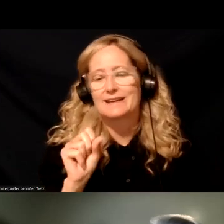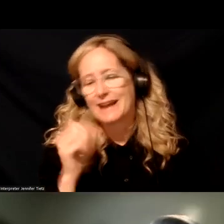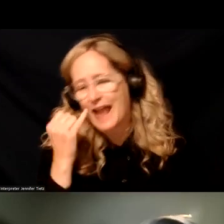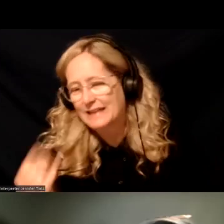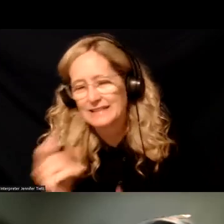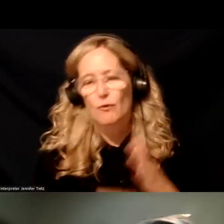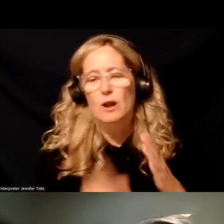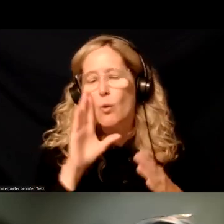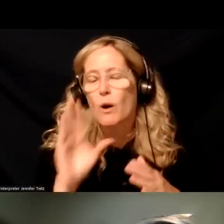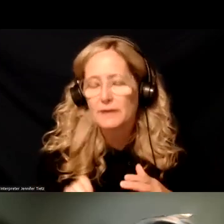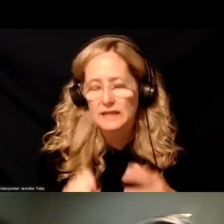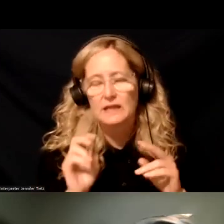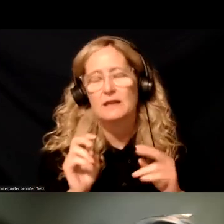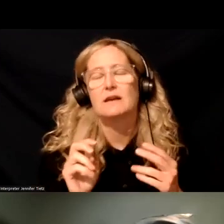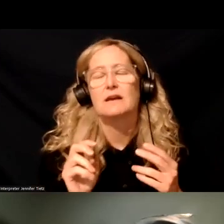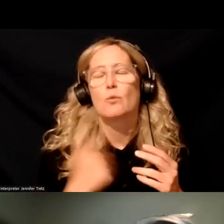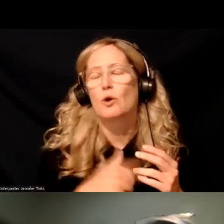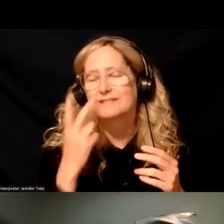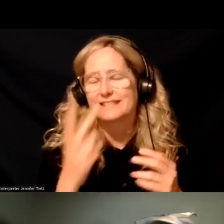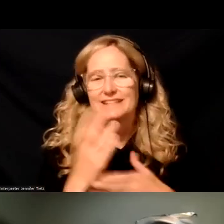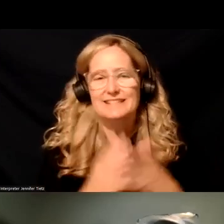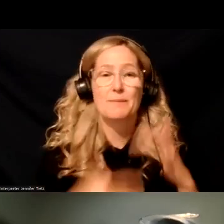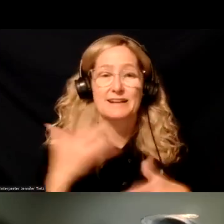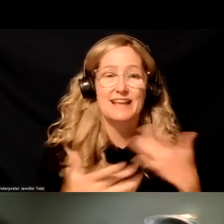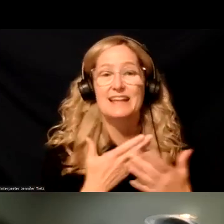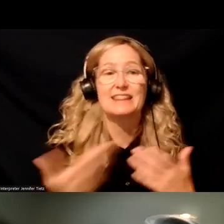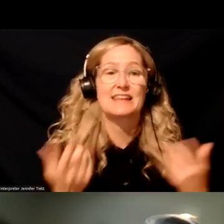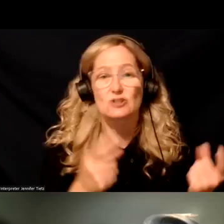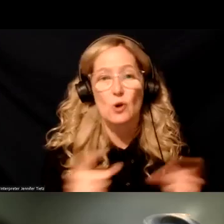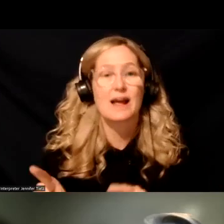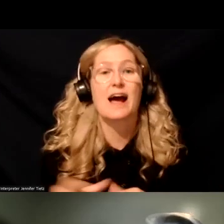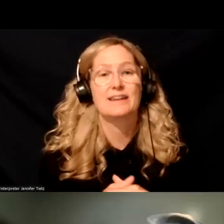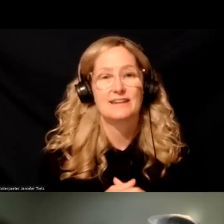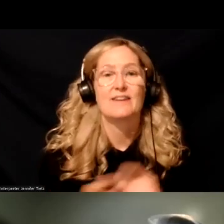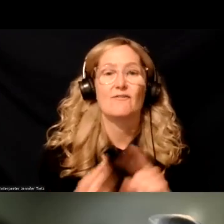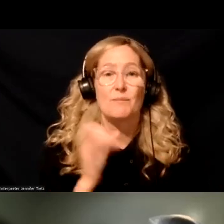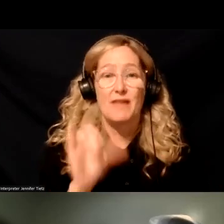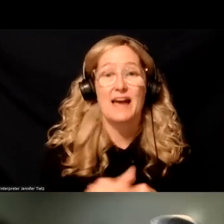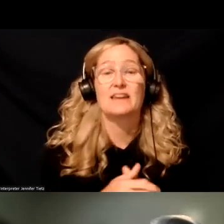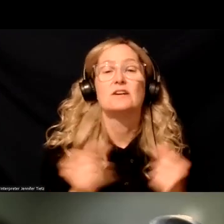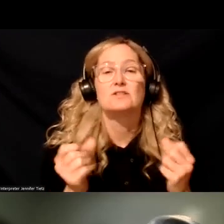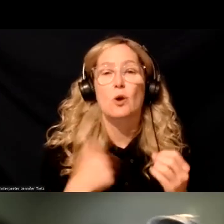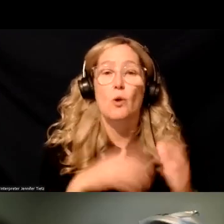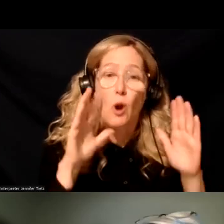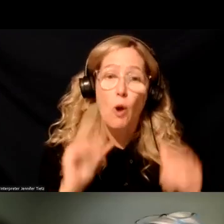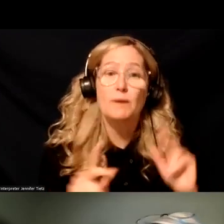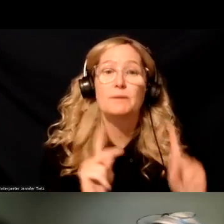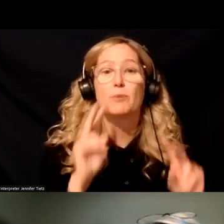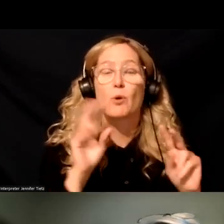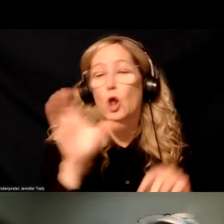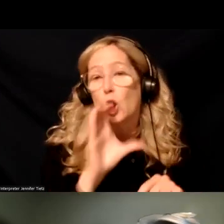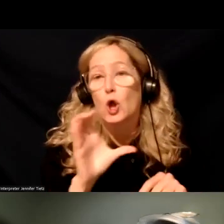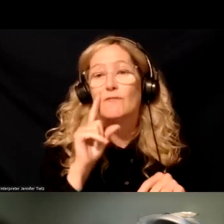we believe they'll be. And I think we're going to see some exciting things, um, come out of it. So we're hoping folks will look for